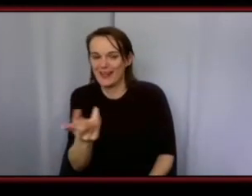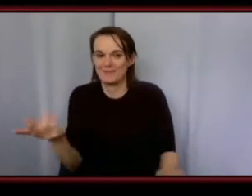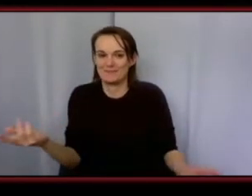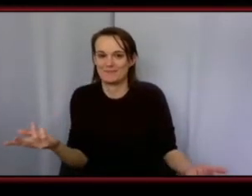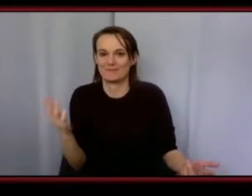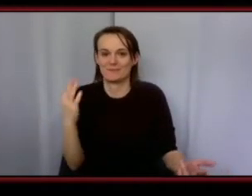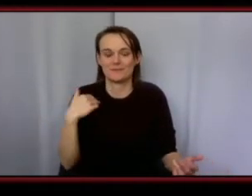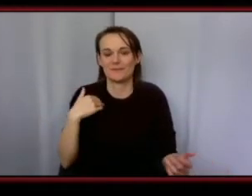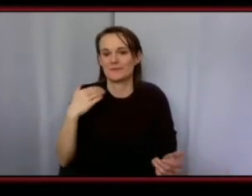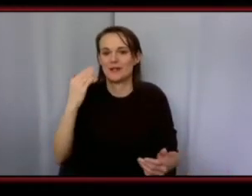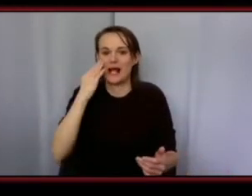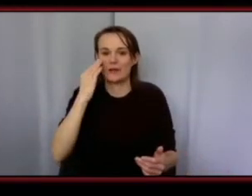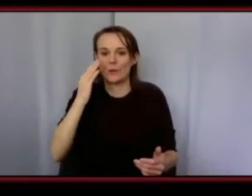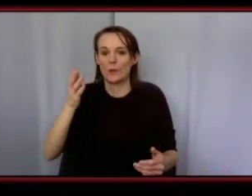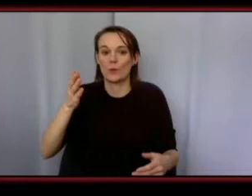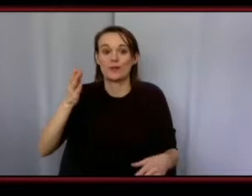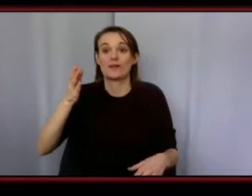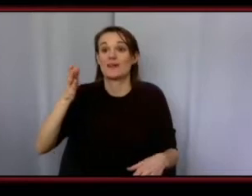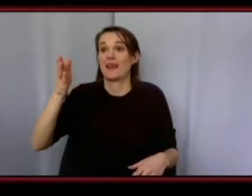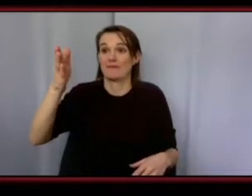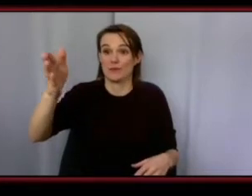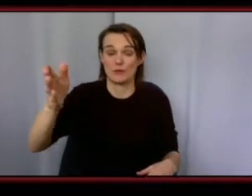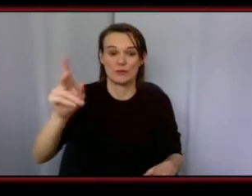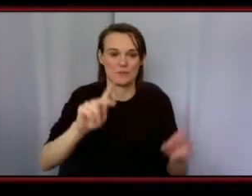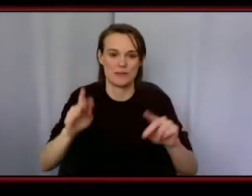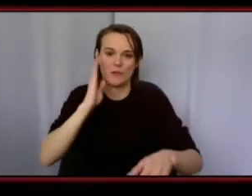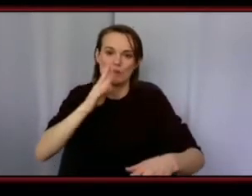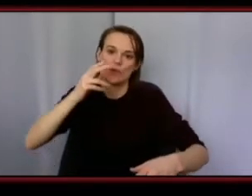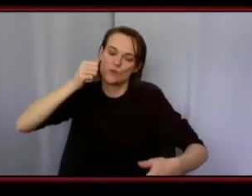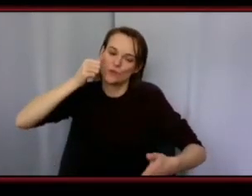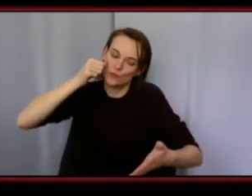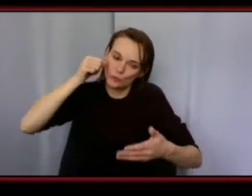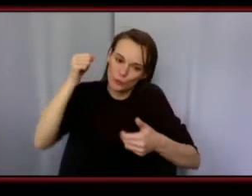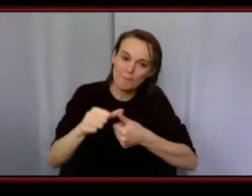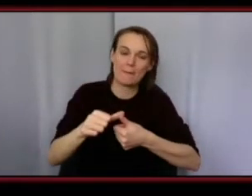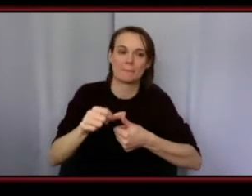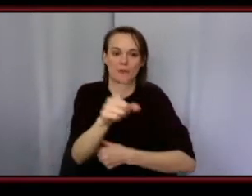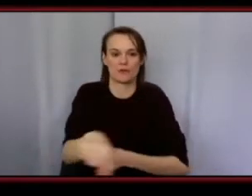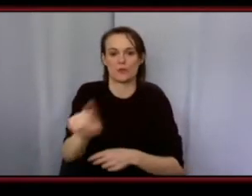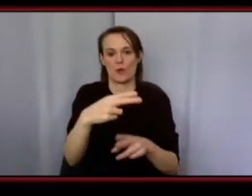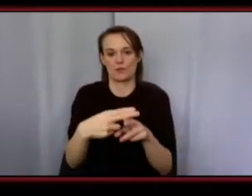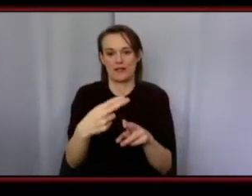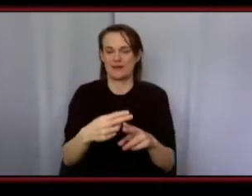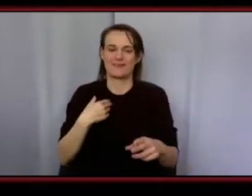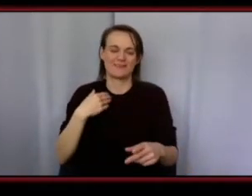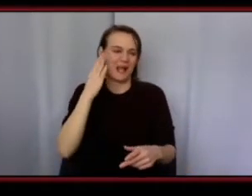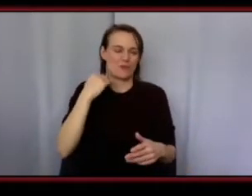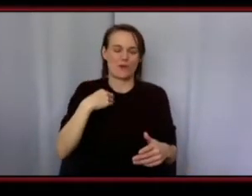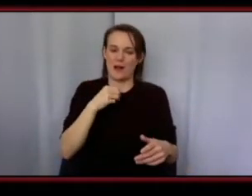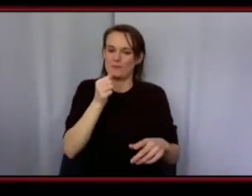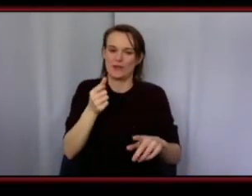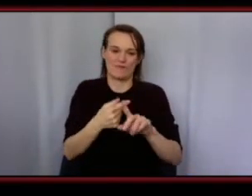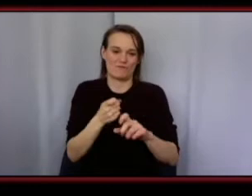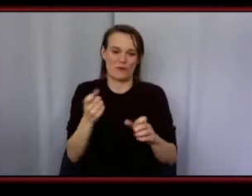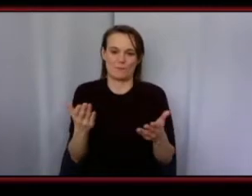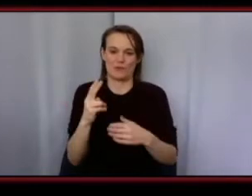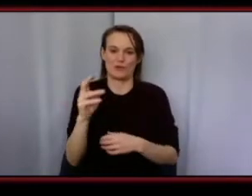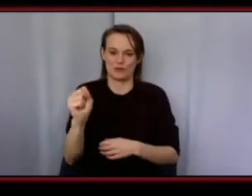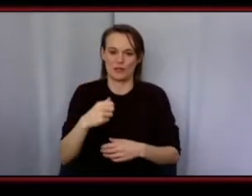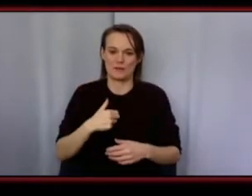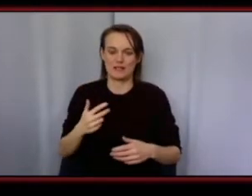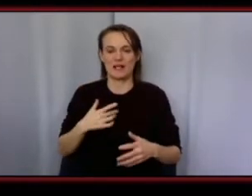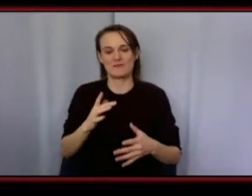yours and i know i'm not a born nova scotian but i feel so much attachment and respect for this